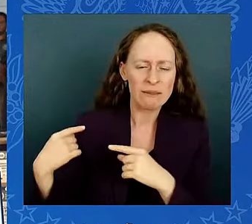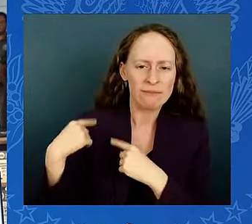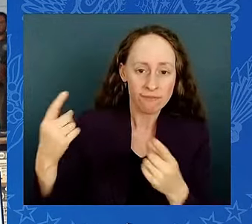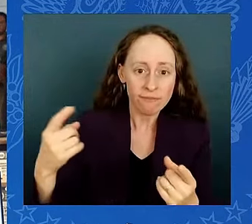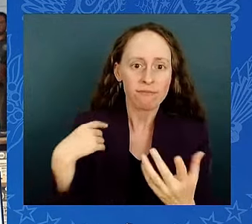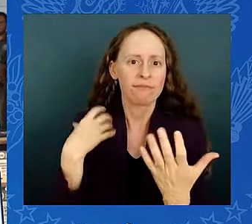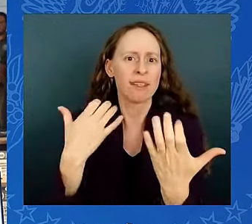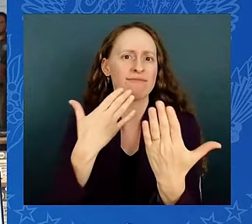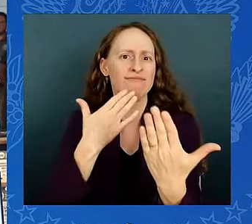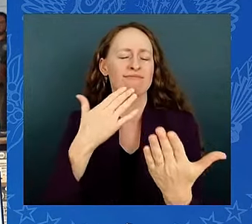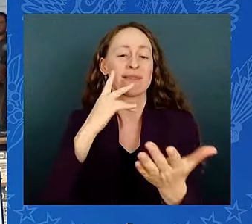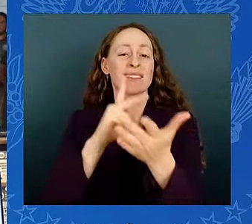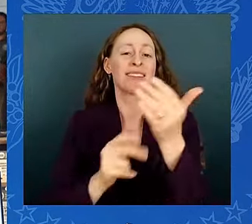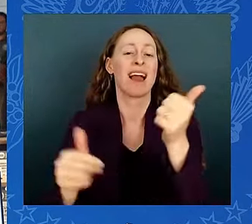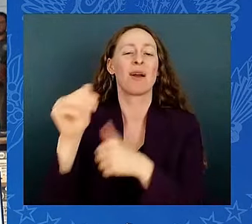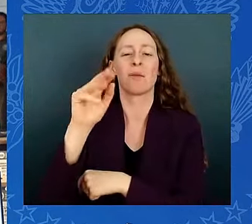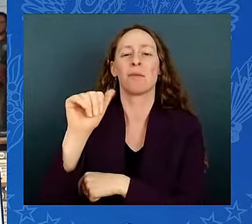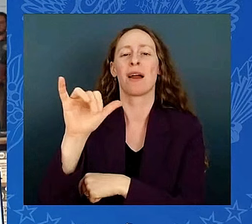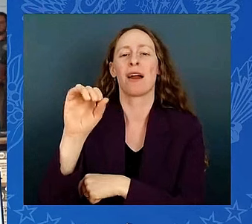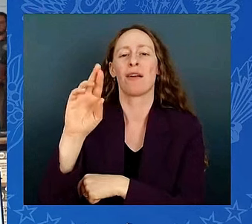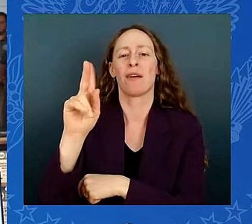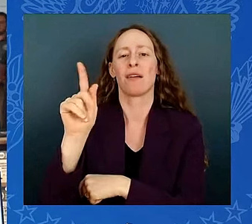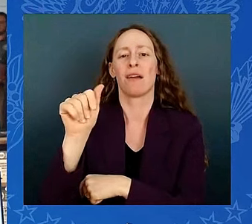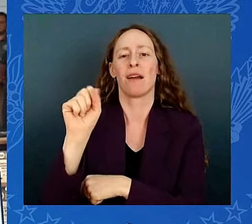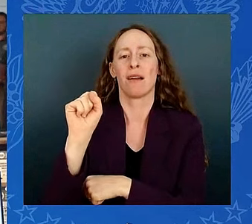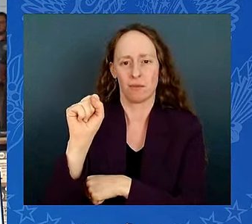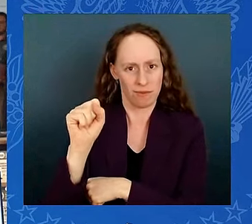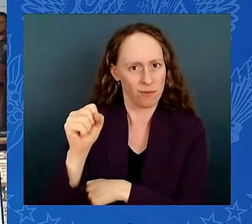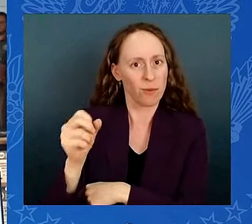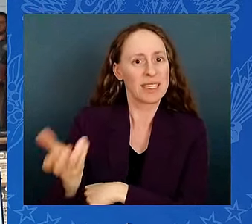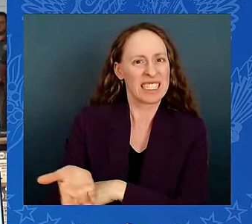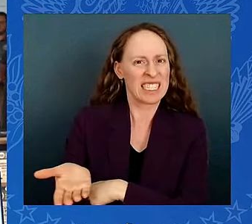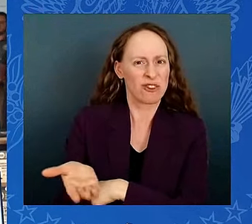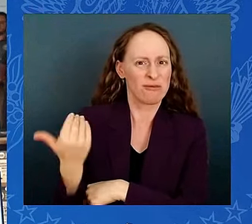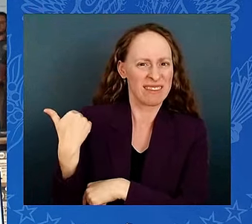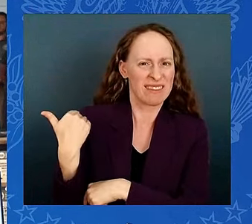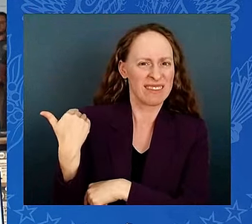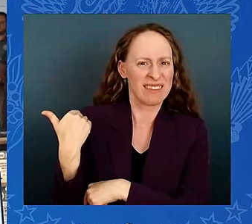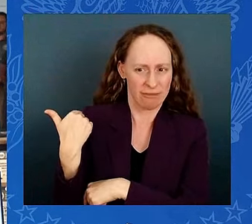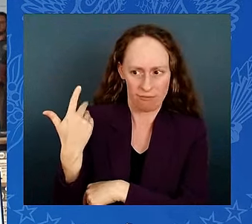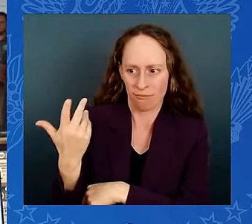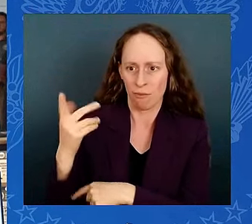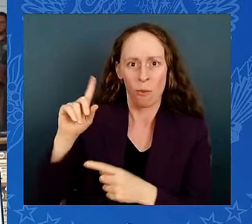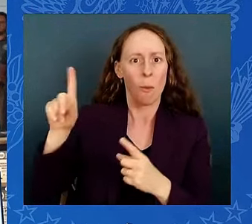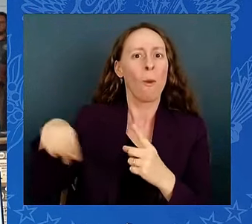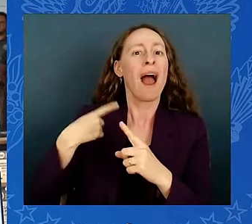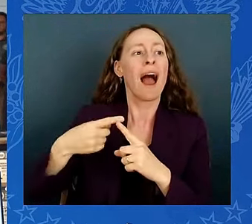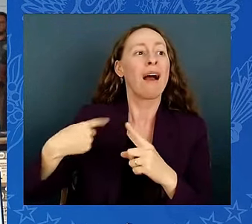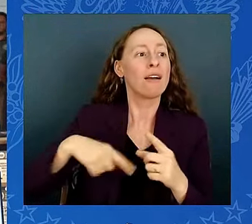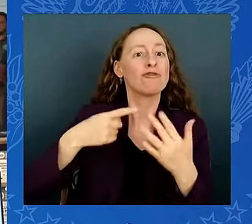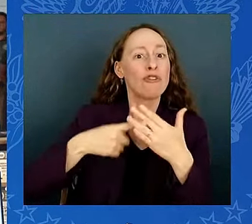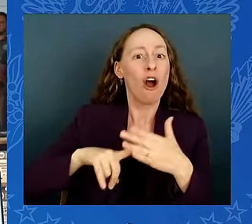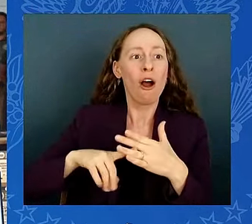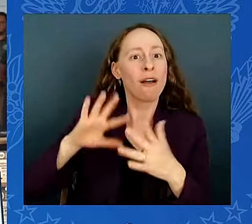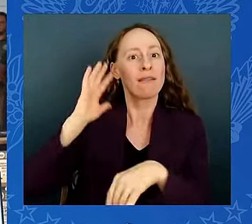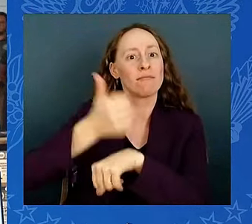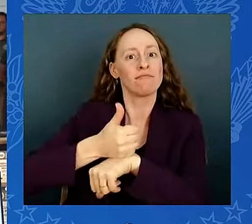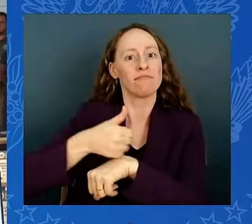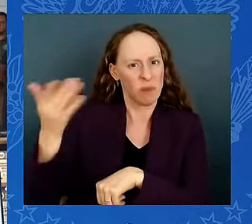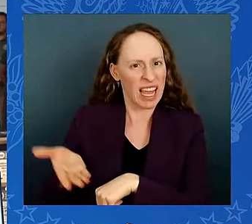was built with the president's help with a $7.5 million grant from DHS.